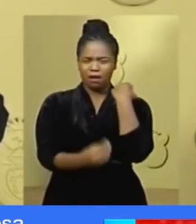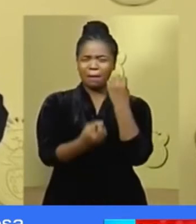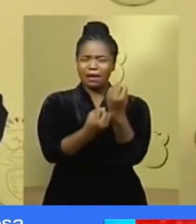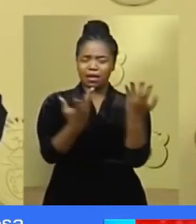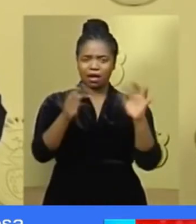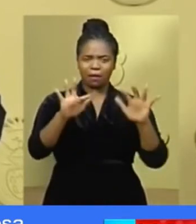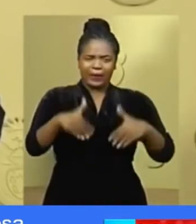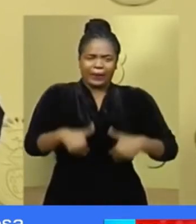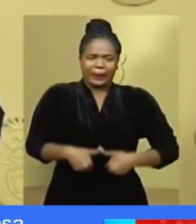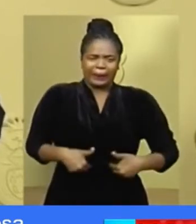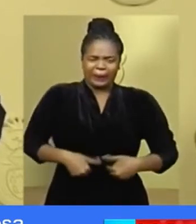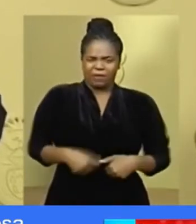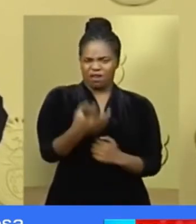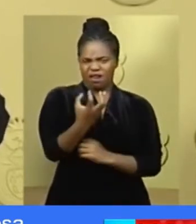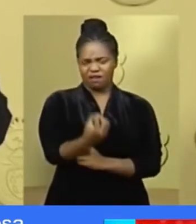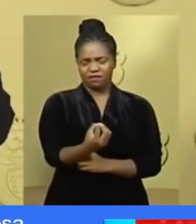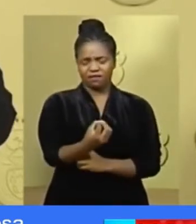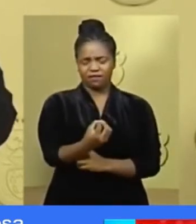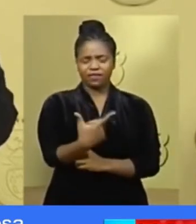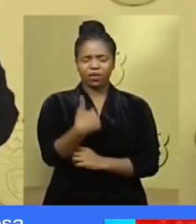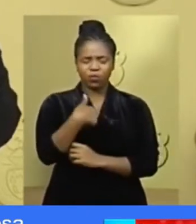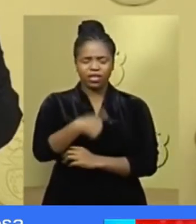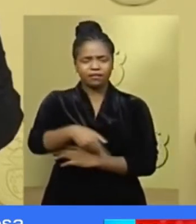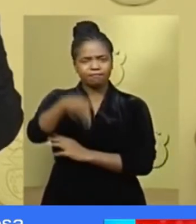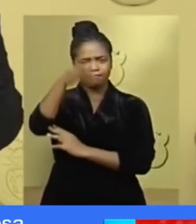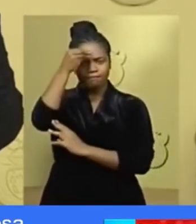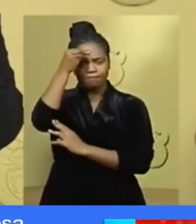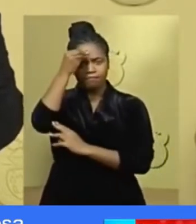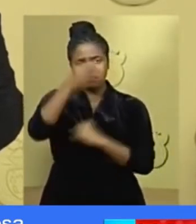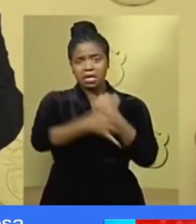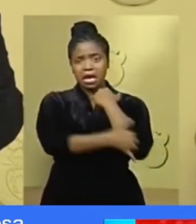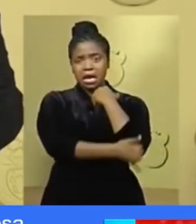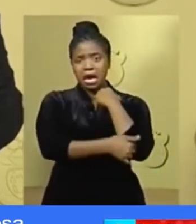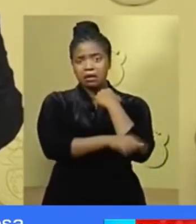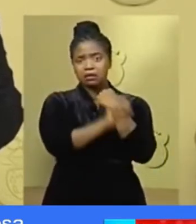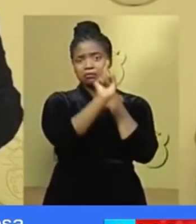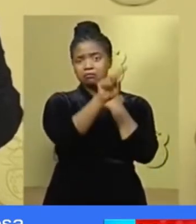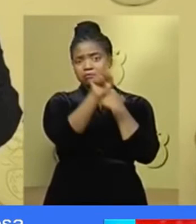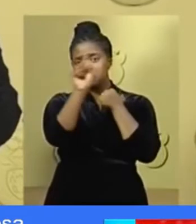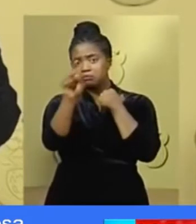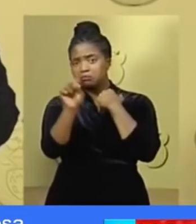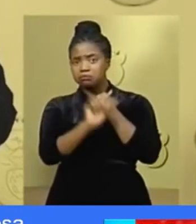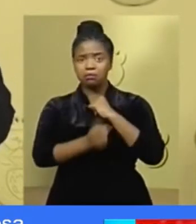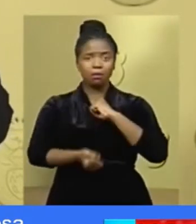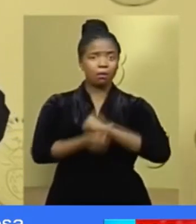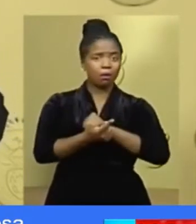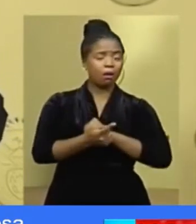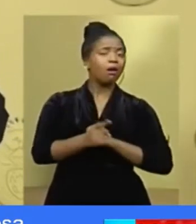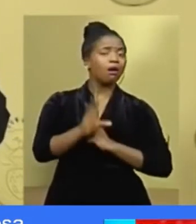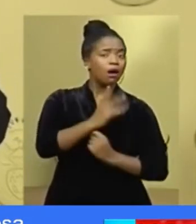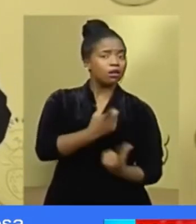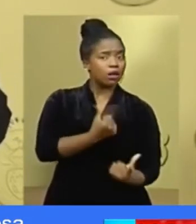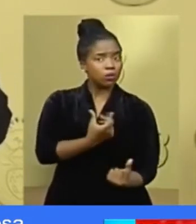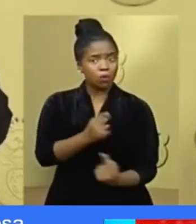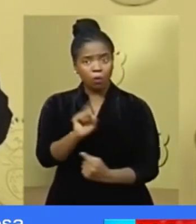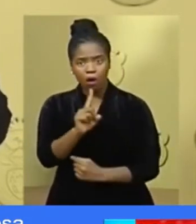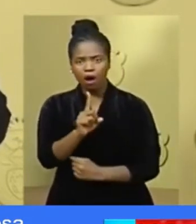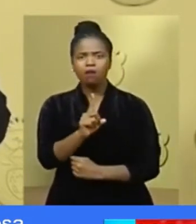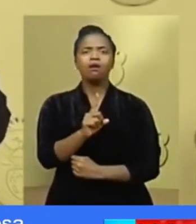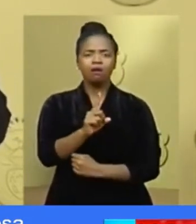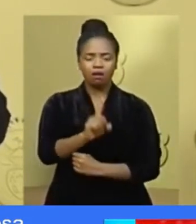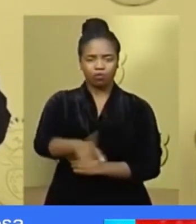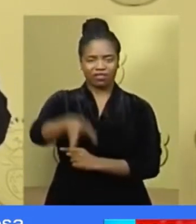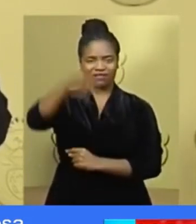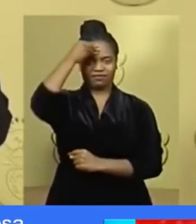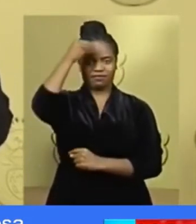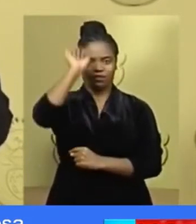We have learned a great deal from the experience of other countries. Those countries that